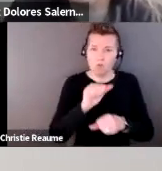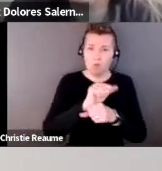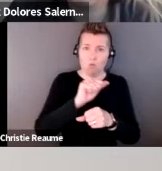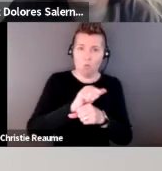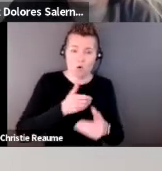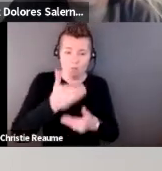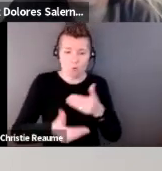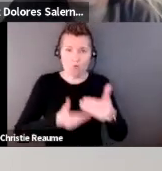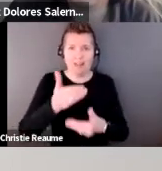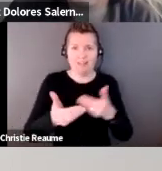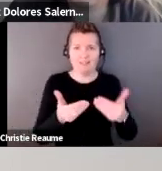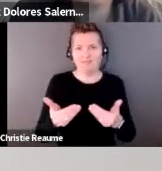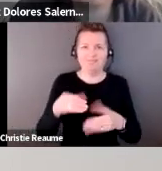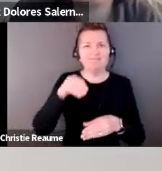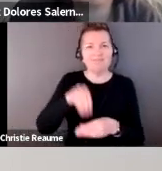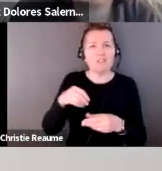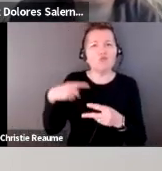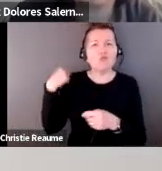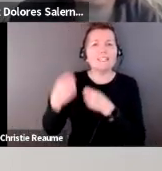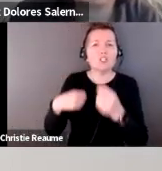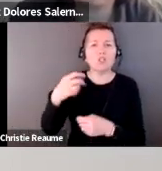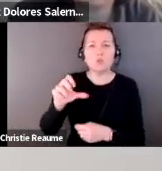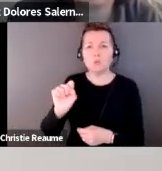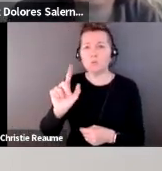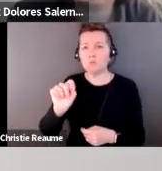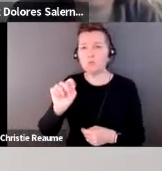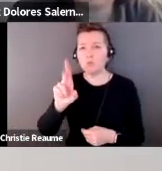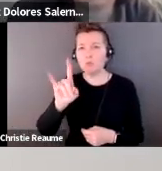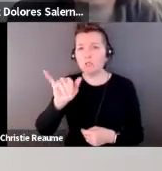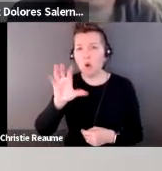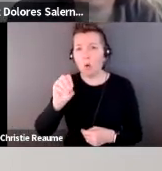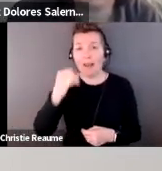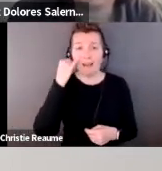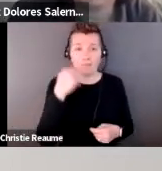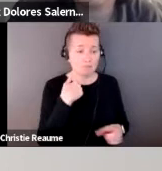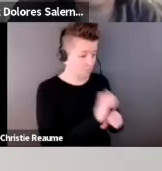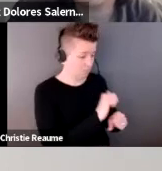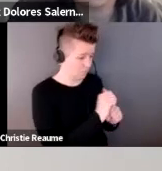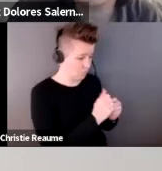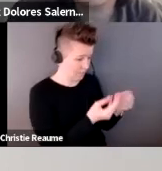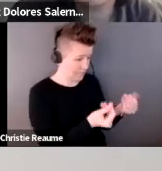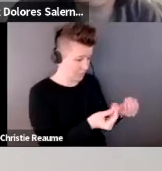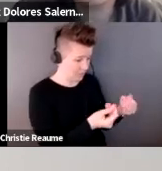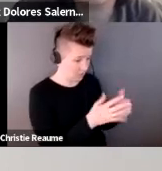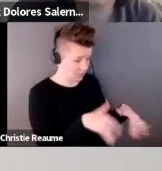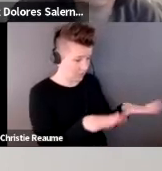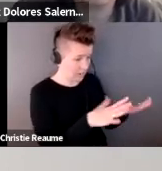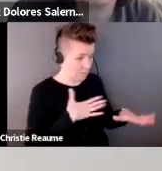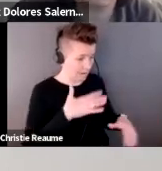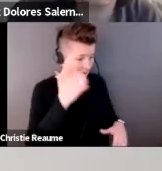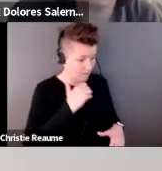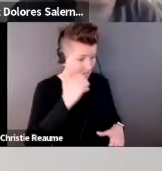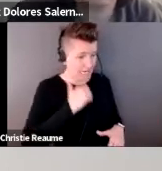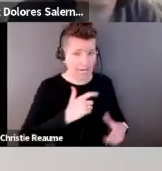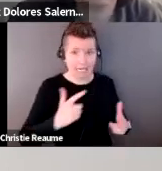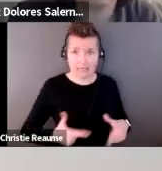traditional studio or when I'm working directly with materials, for me I see living in my daily actions as a core part